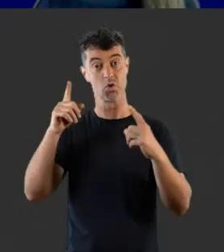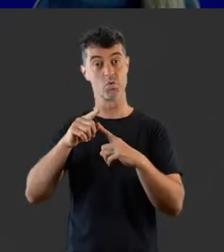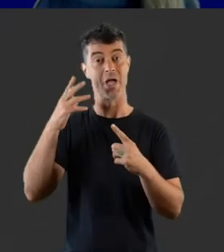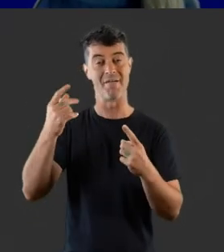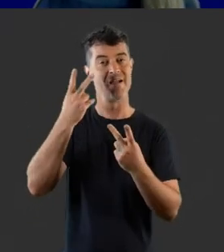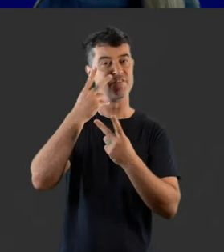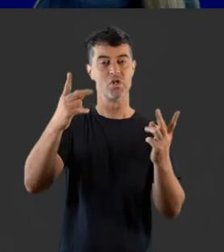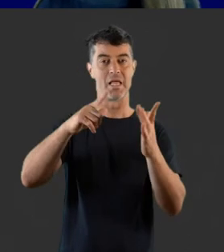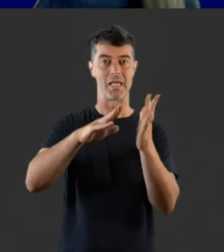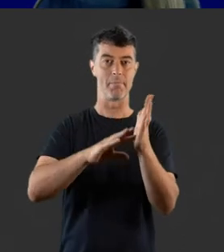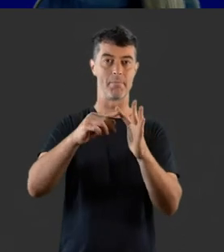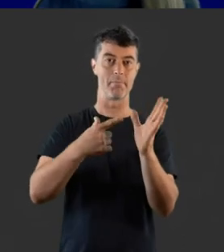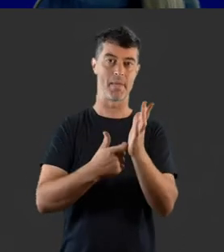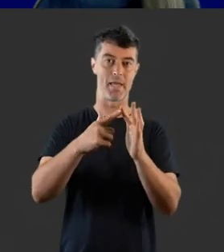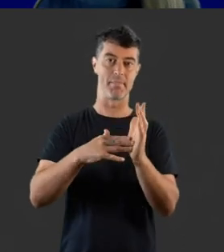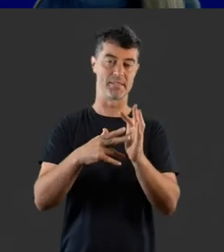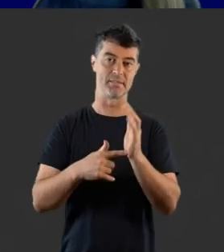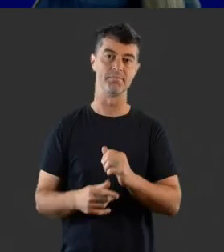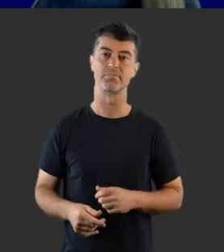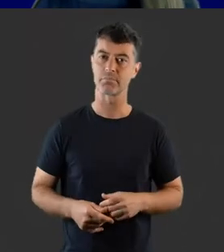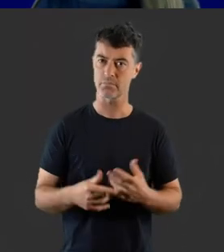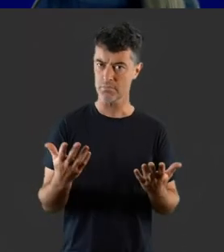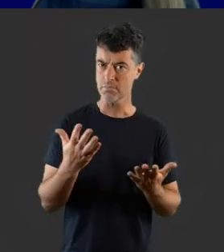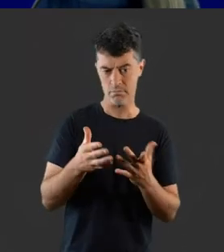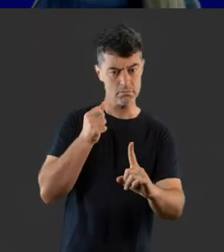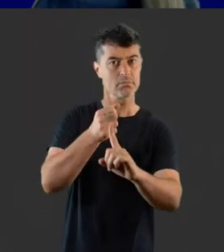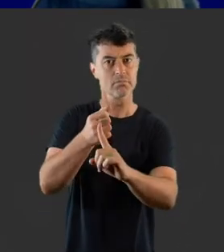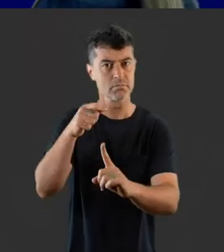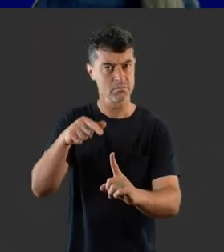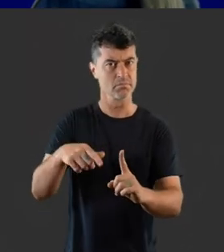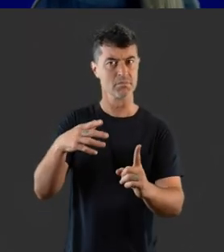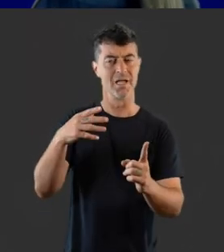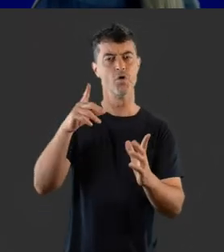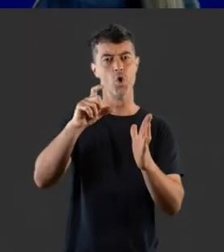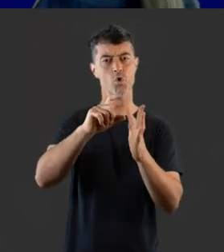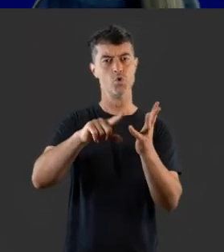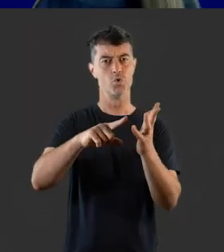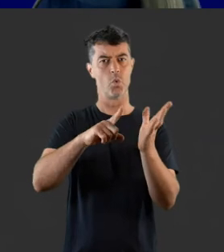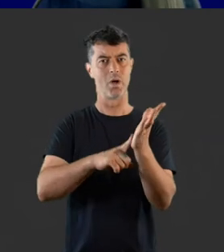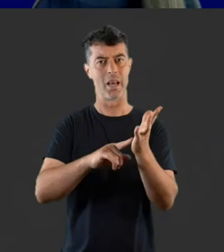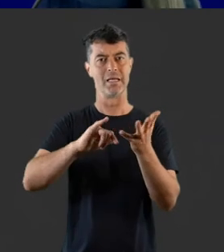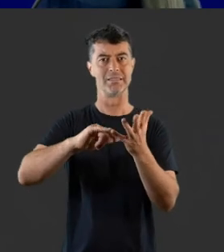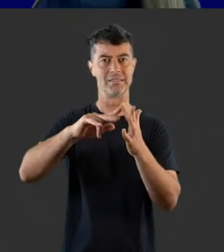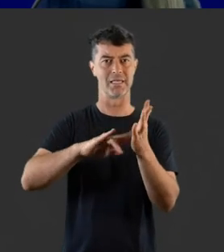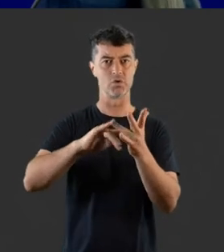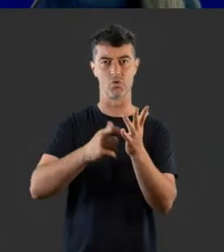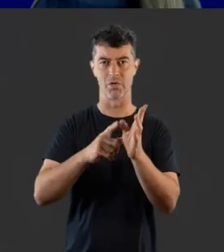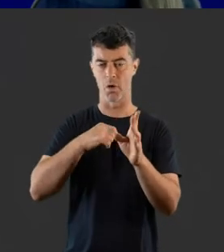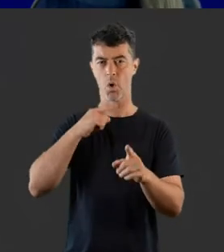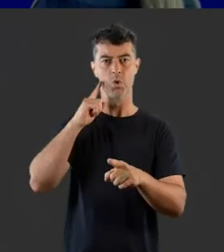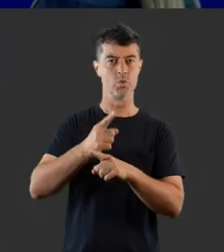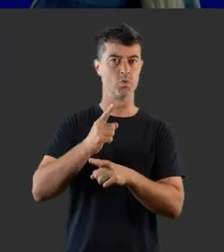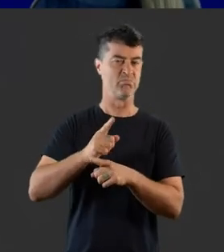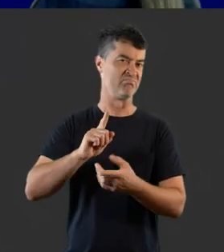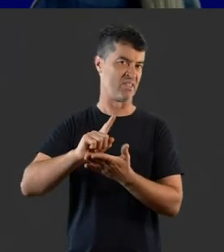hearing loss also have visual impairment. The significance and implication of a dual sensory impairment will be